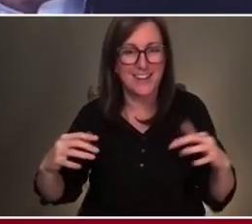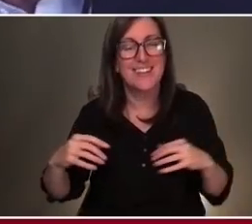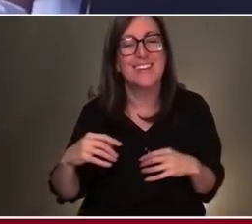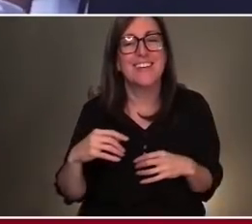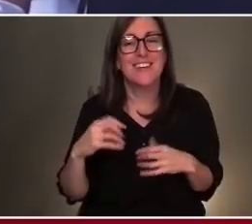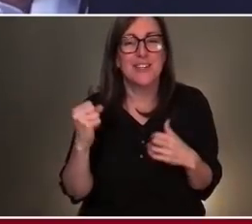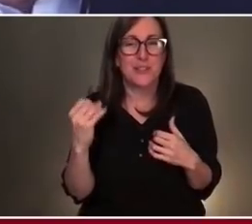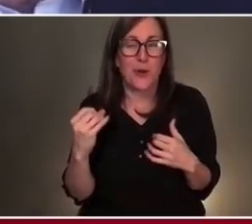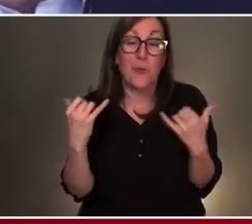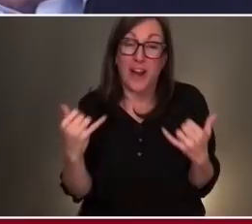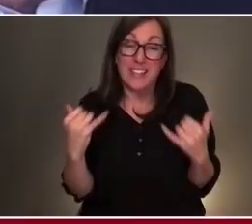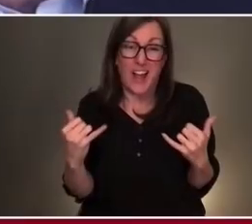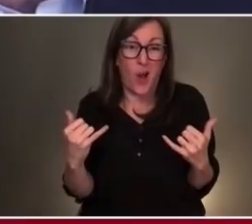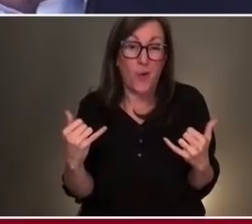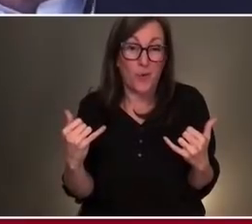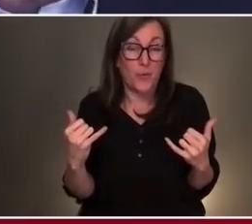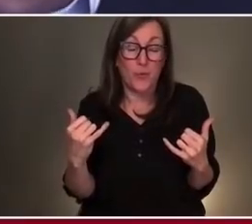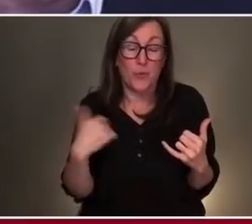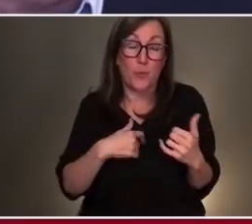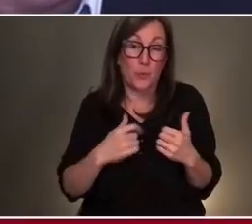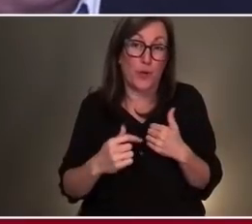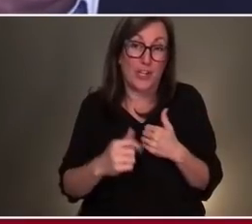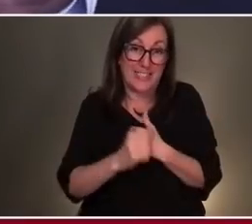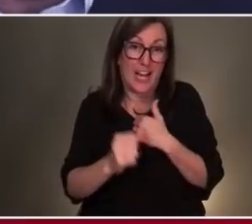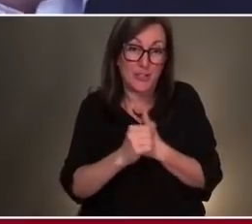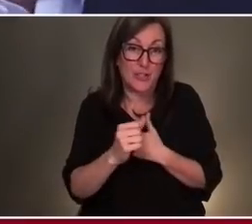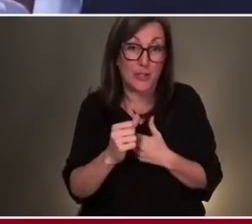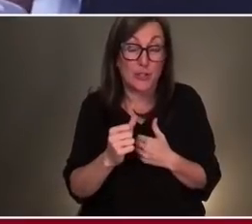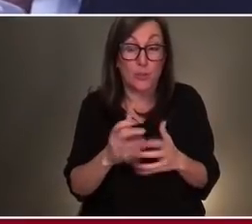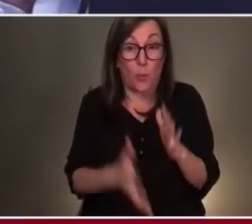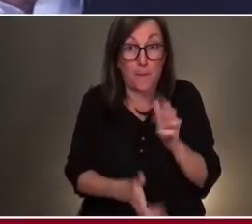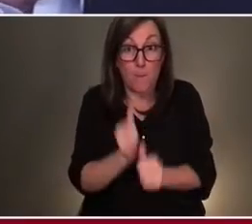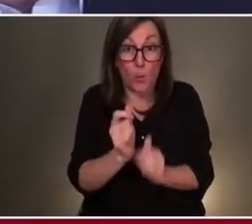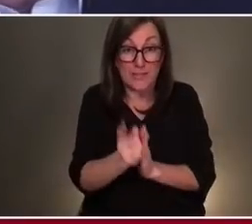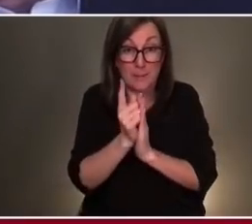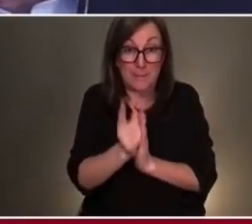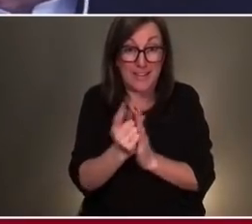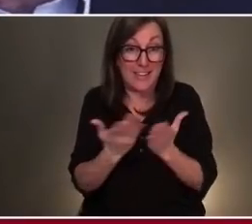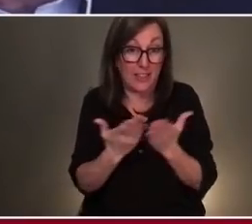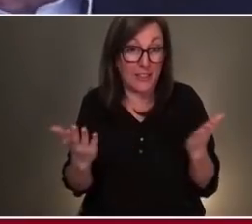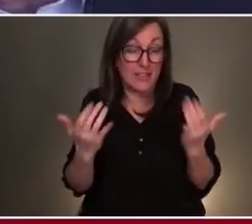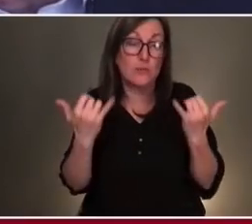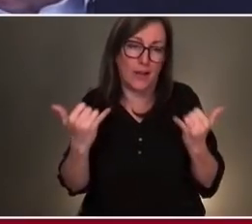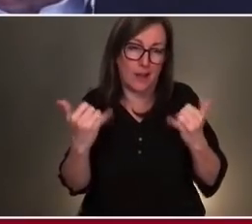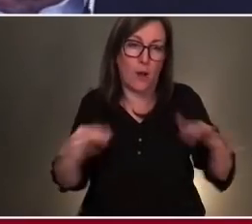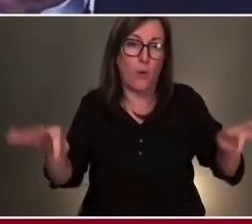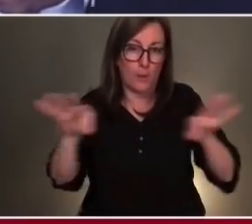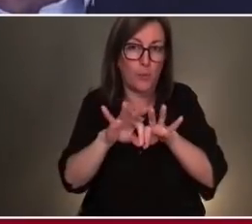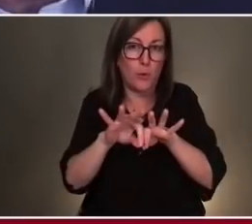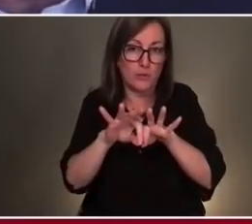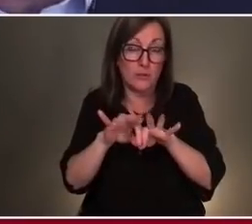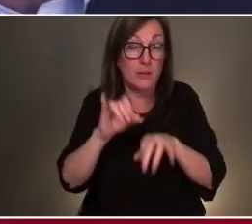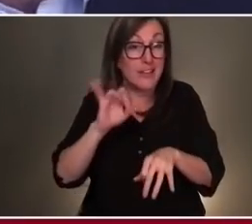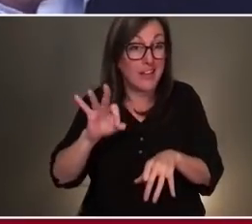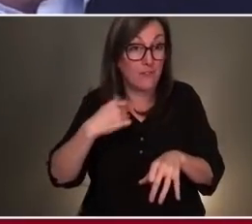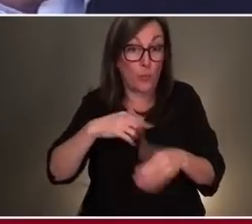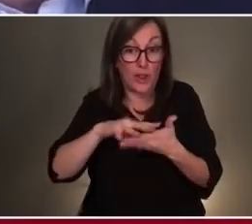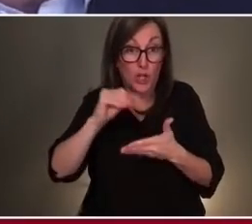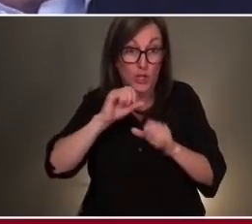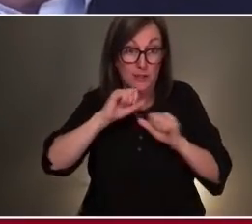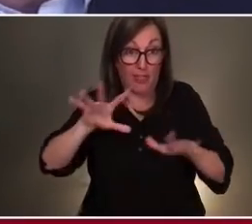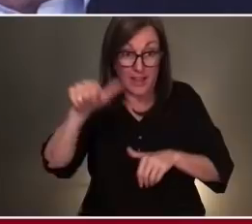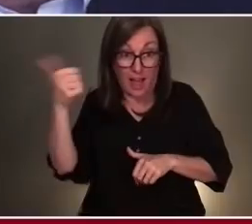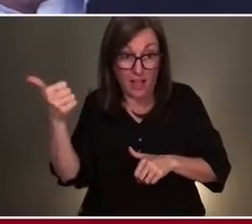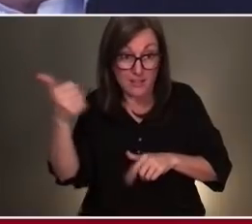alligators, so we need the most immediate things we can do. But your point is a really good one, and if we learn nothing else from